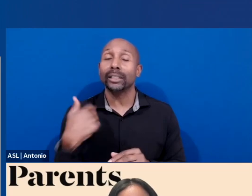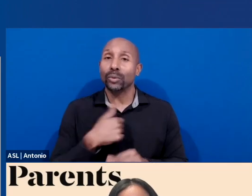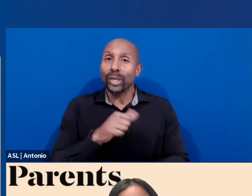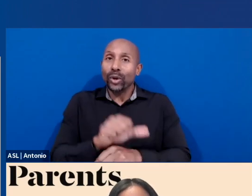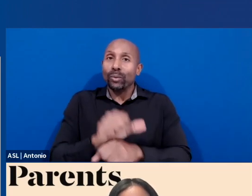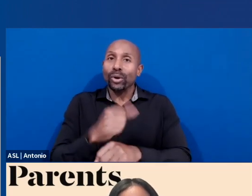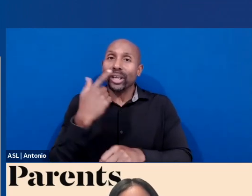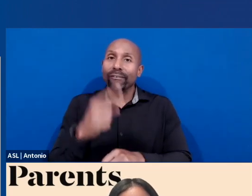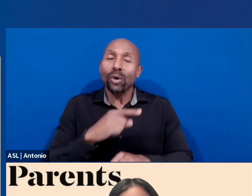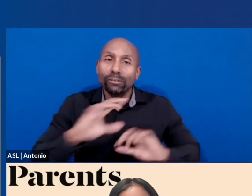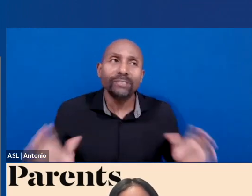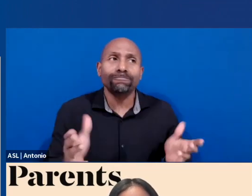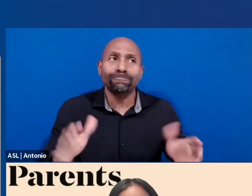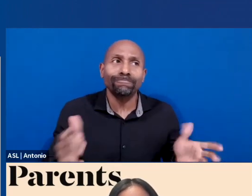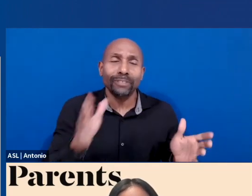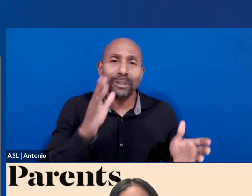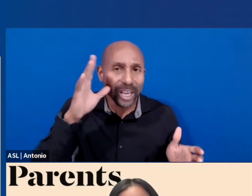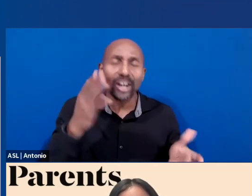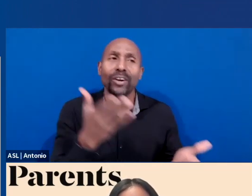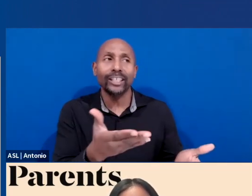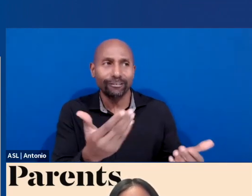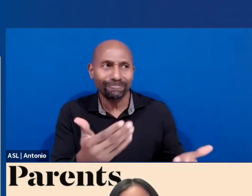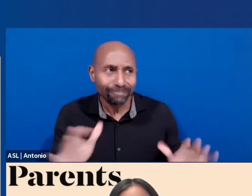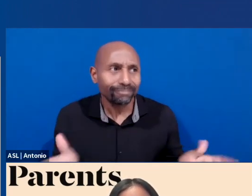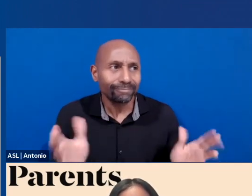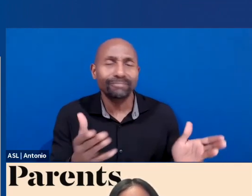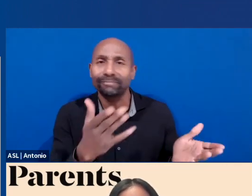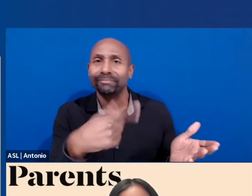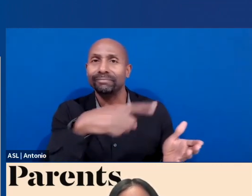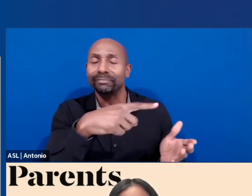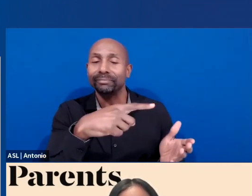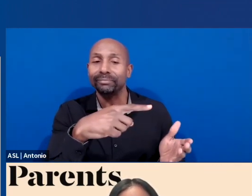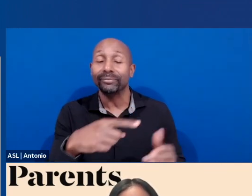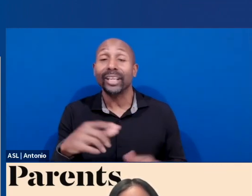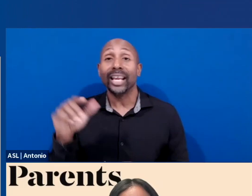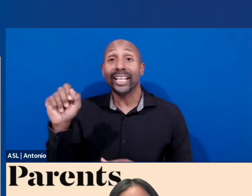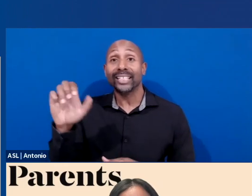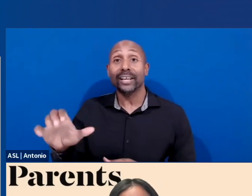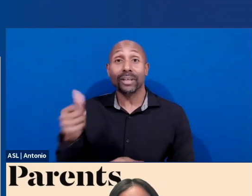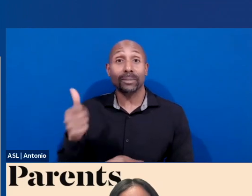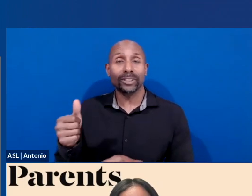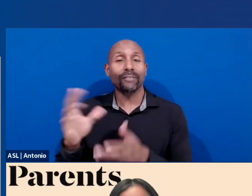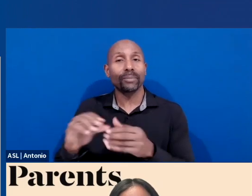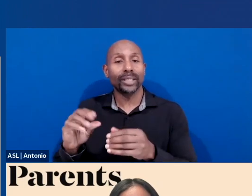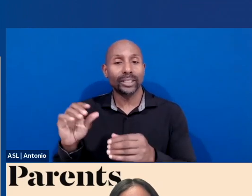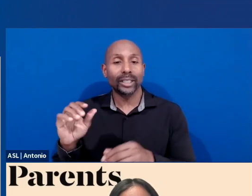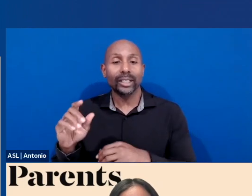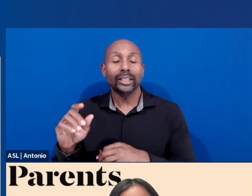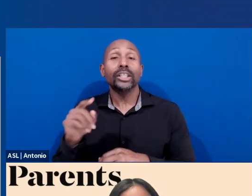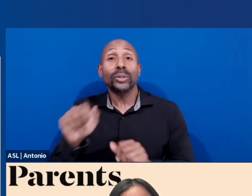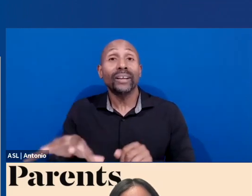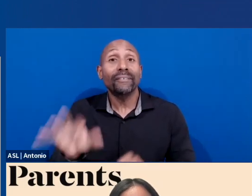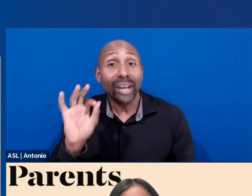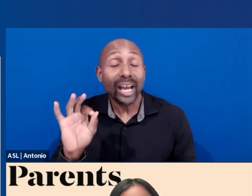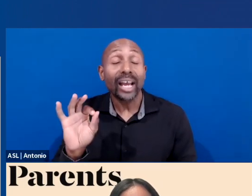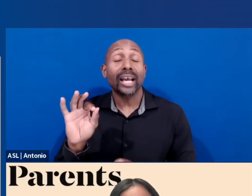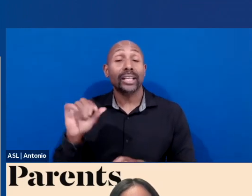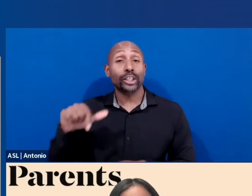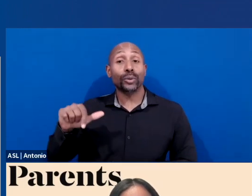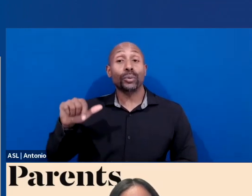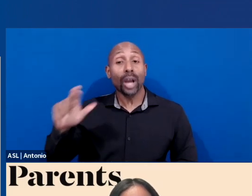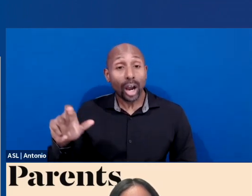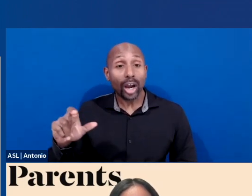mentioned, our sample questions for parents and families, you can find that at this QR code and on our website.